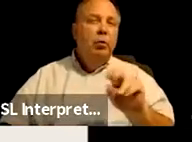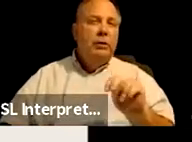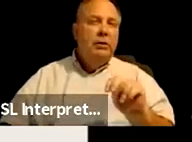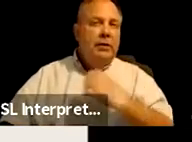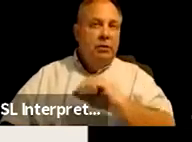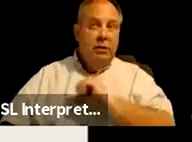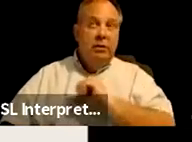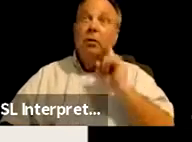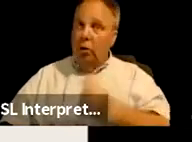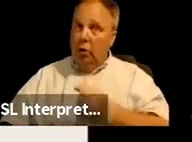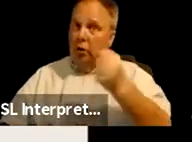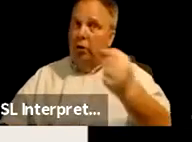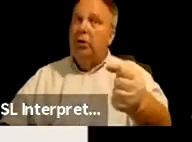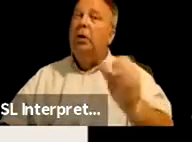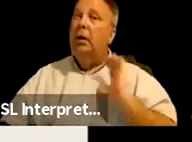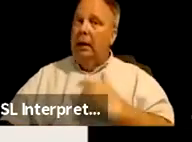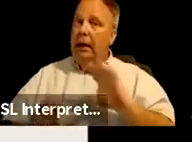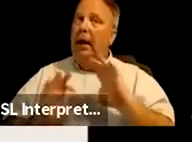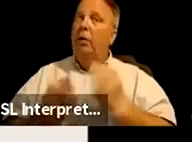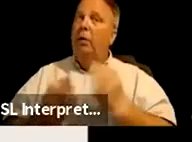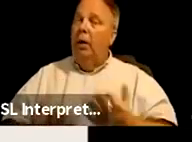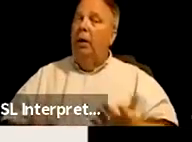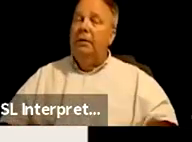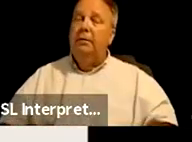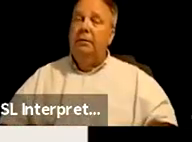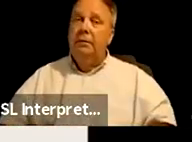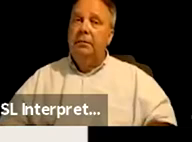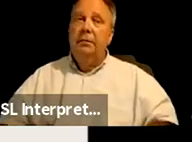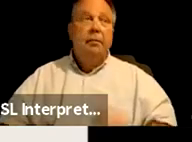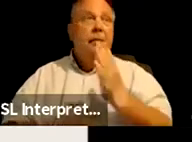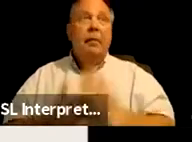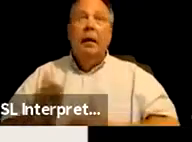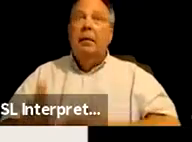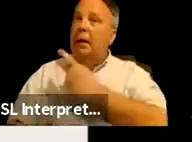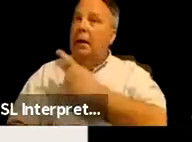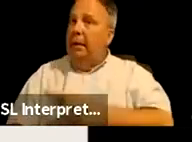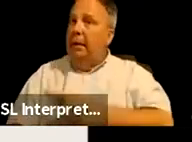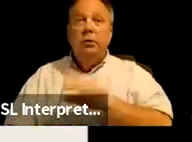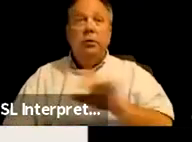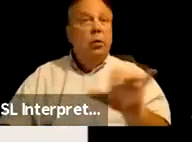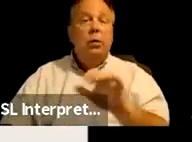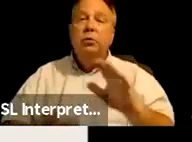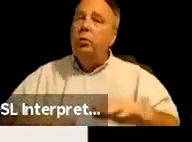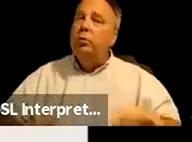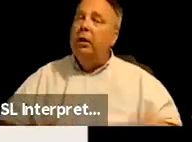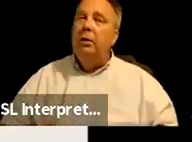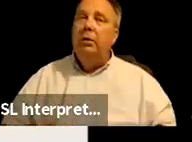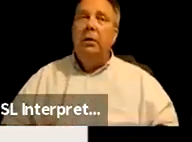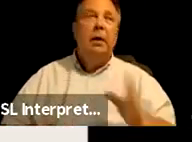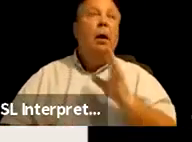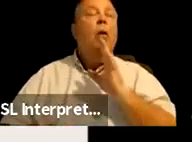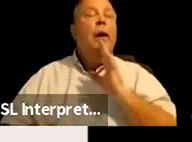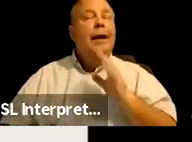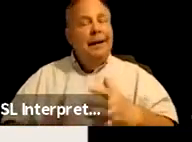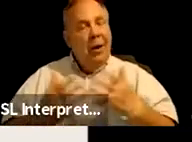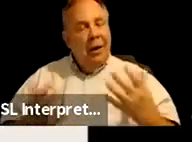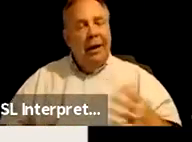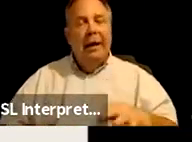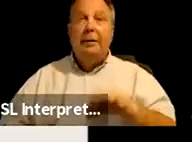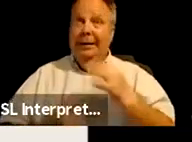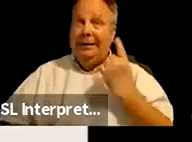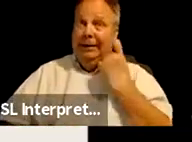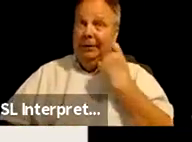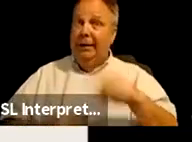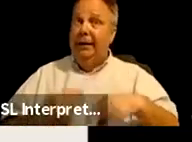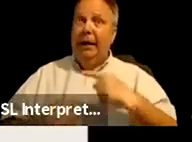our relatives to Hiawatha. Um, some of the patients were also children. You know, we talk a lot, especially recently